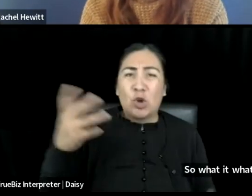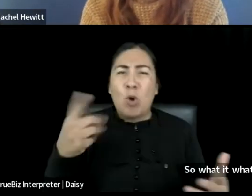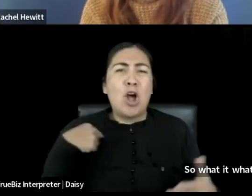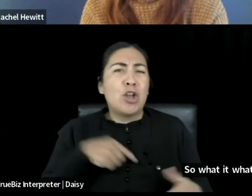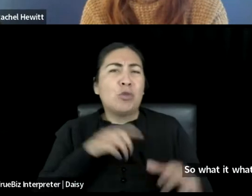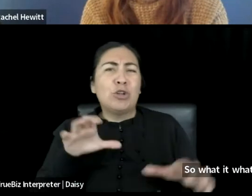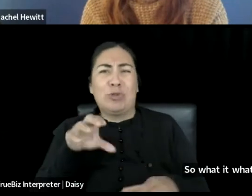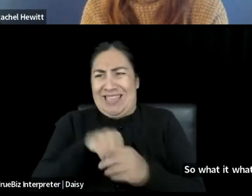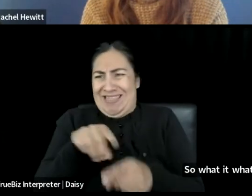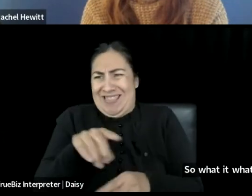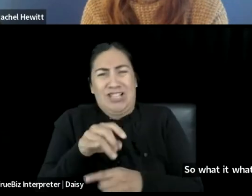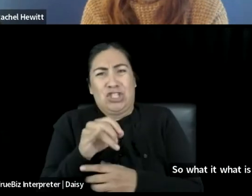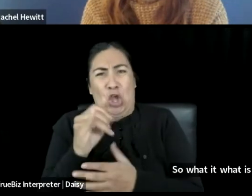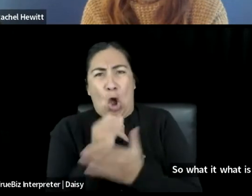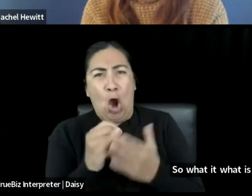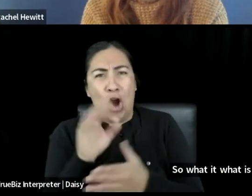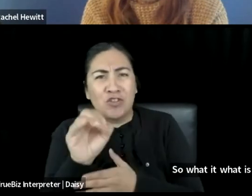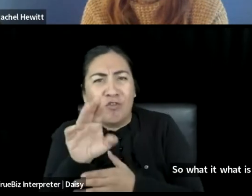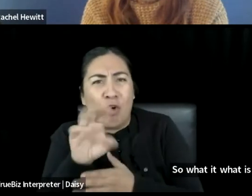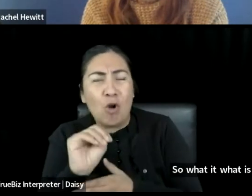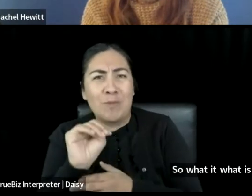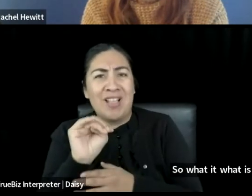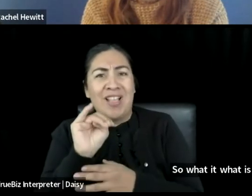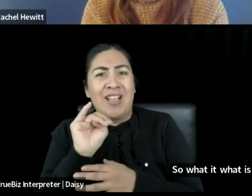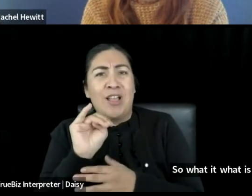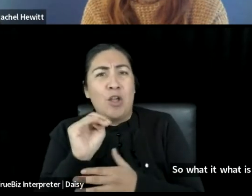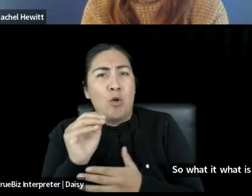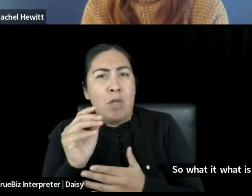makes us think that we should remove that?